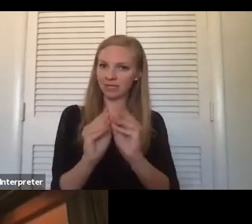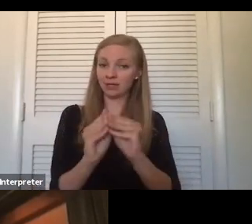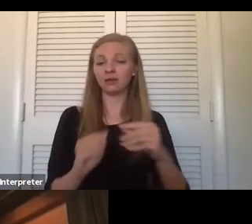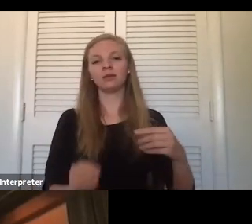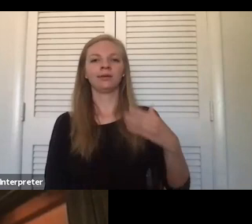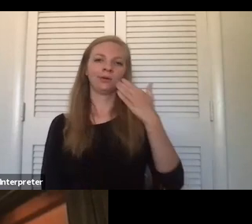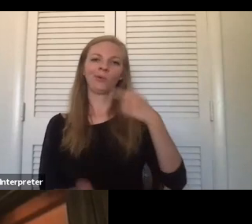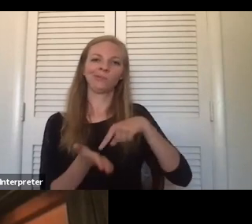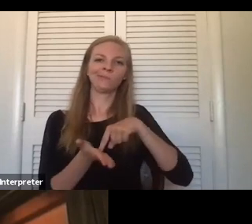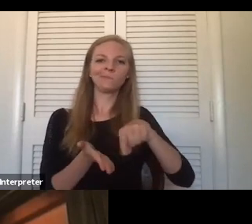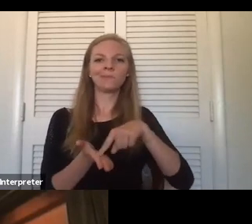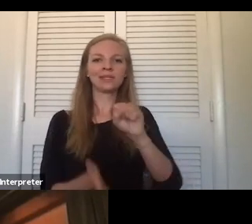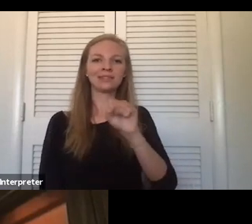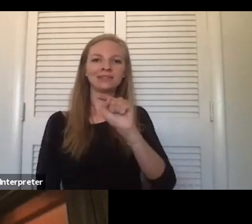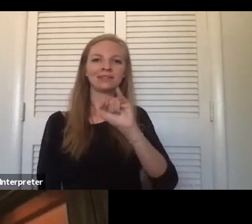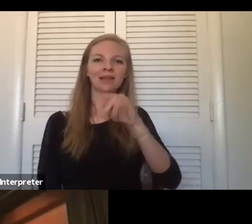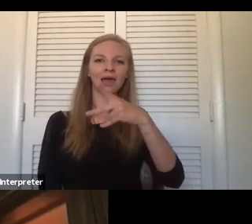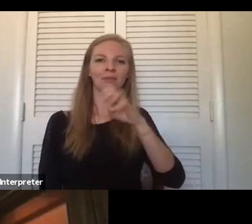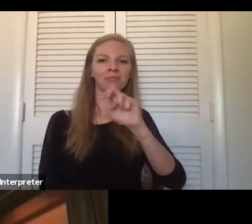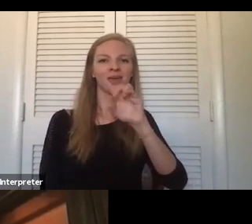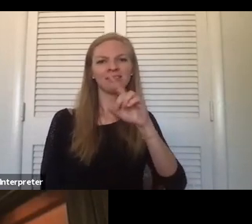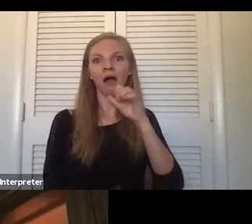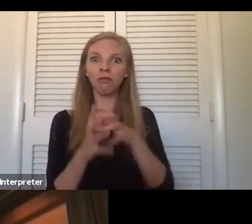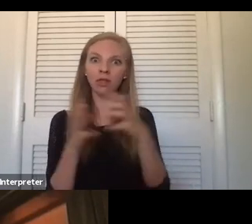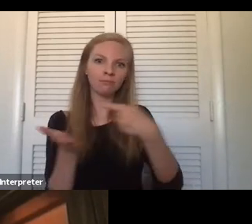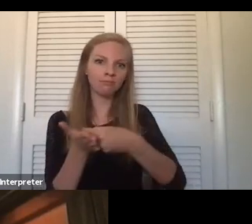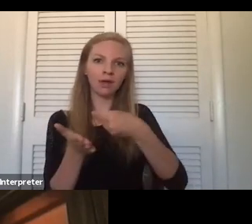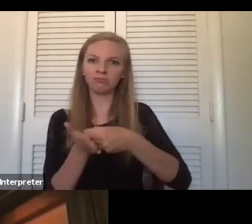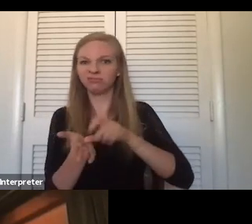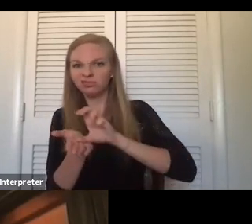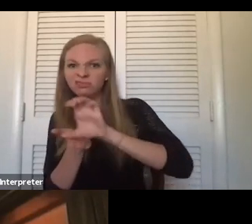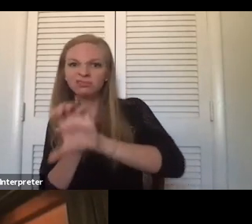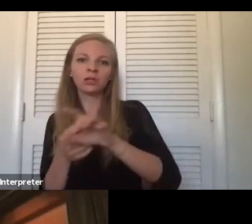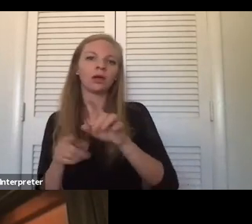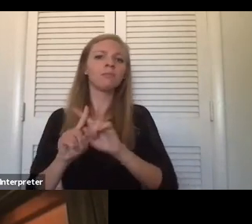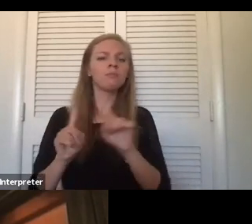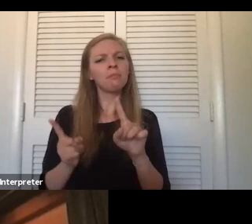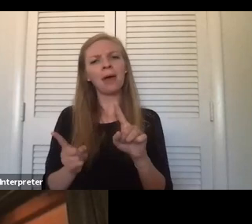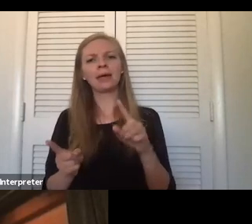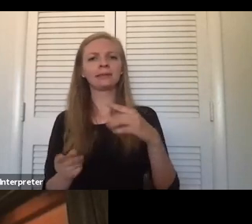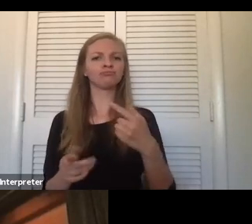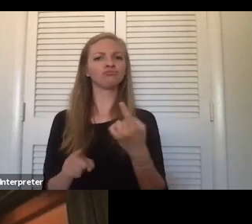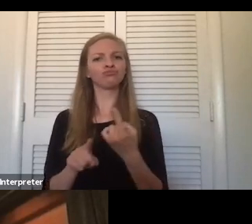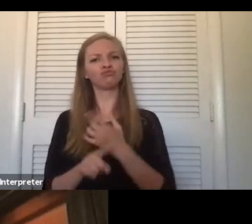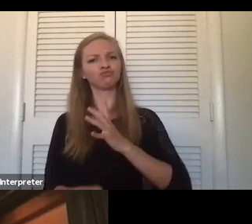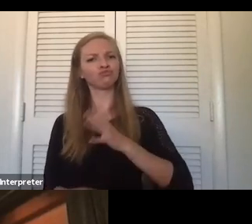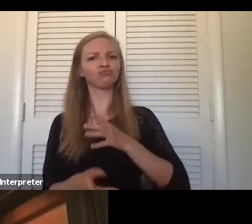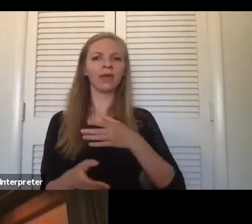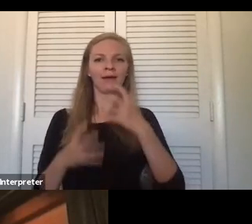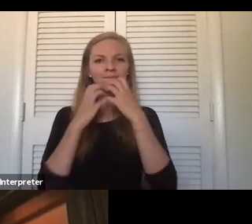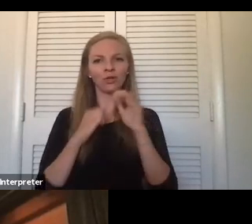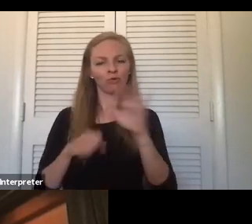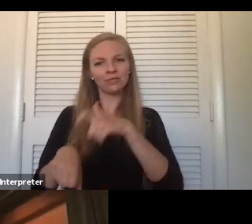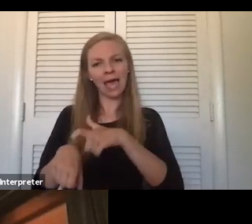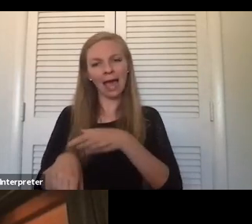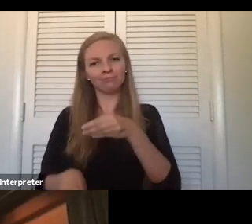that's not a ton of money, but it is, you know, uh, I think a gesture that tells people that you value their time just